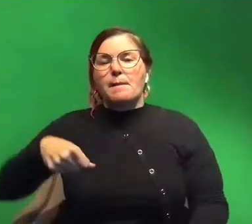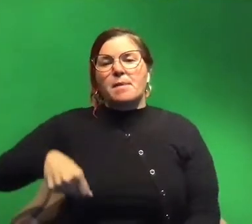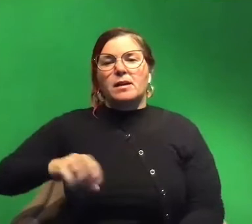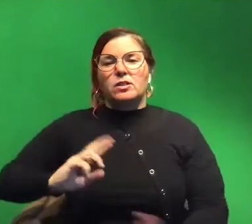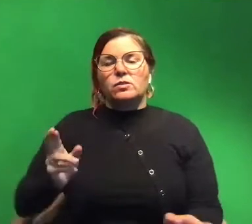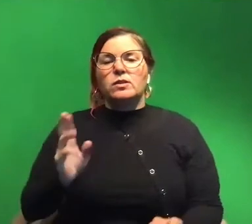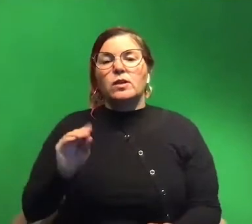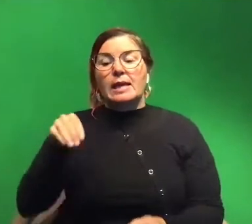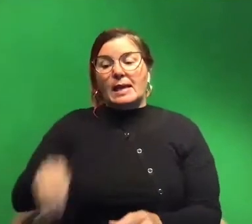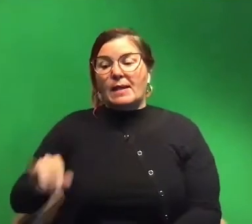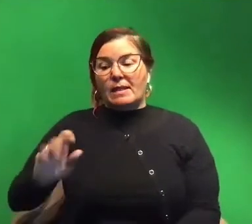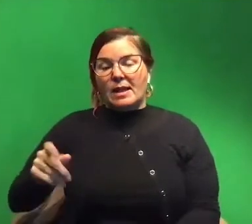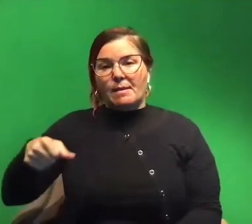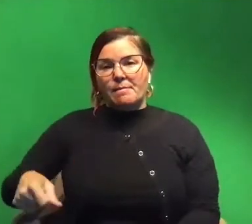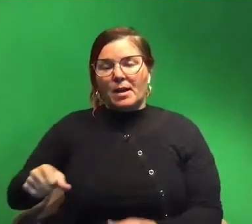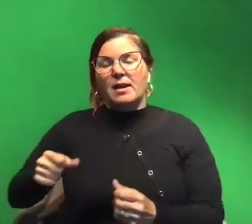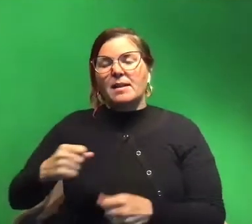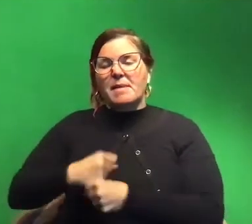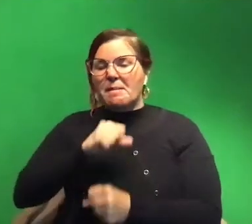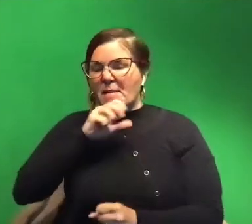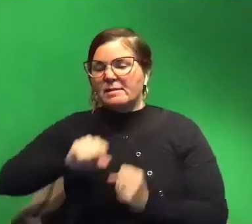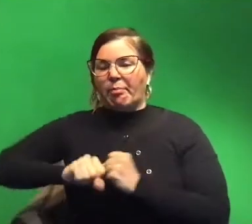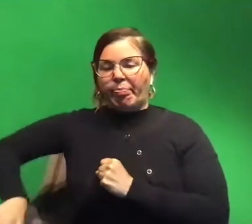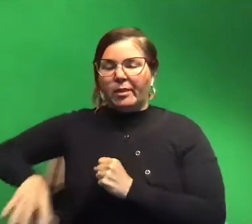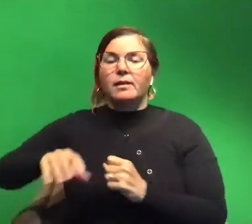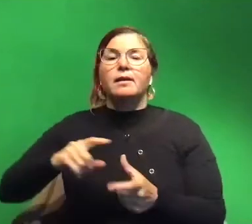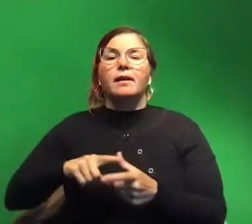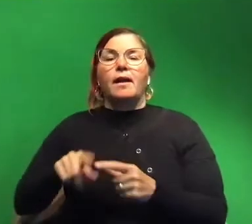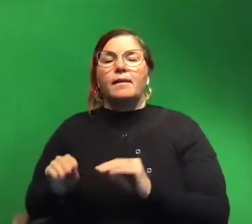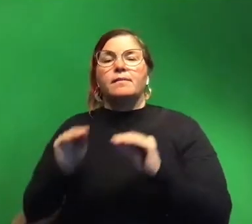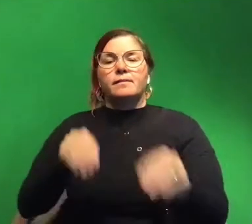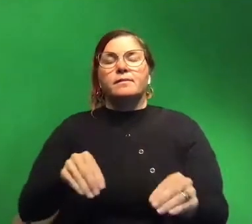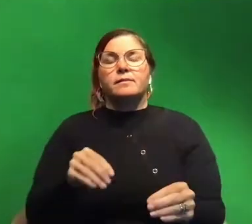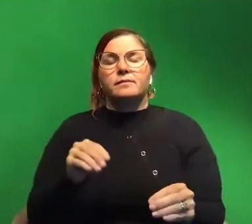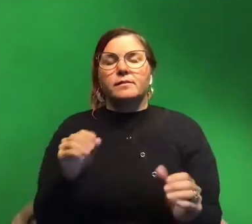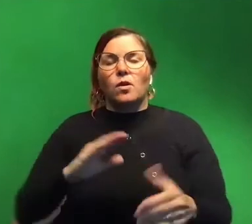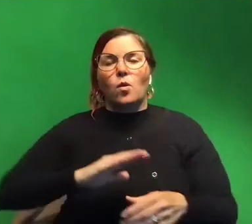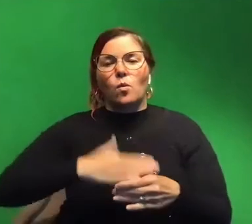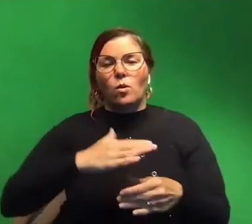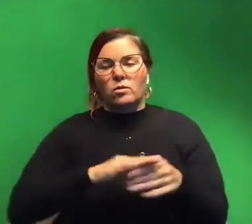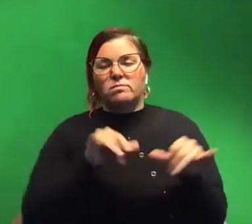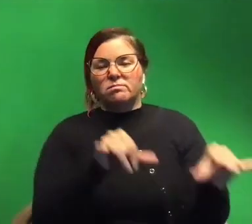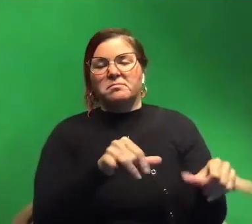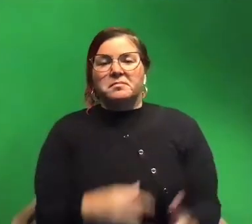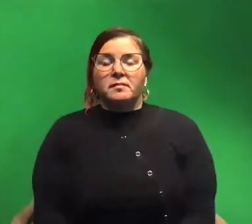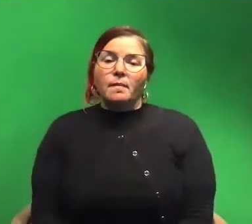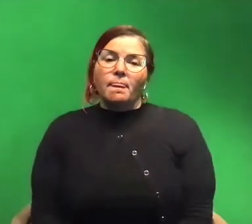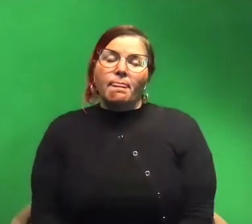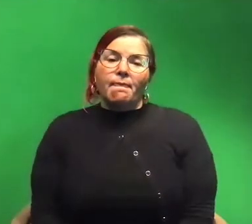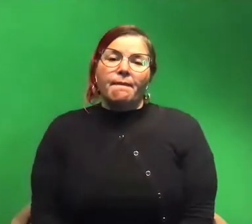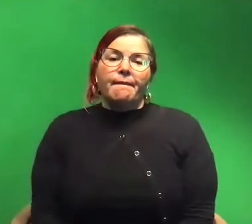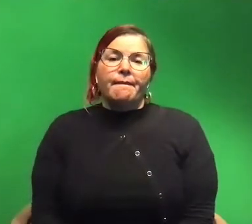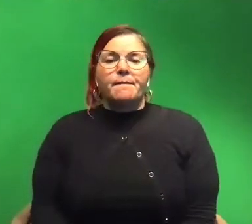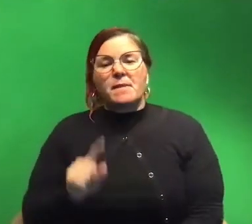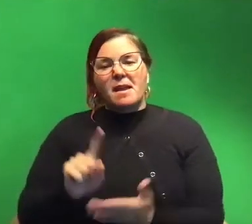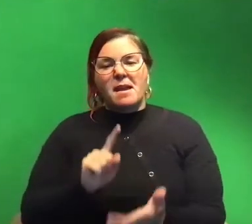first go in the ink buckets so they could make a mess and then we'd put them into the cooler where they'd stay um so we were about an